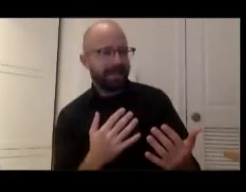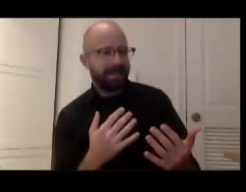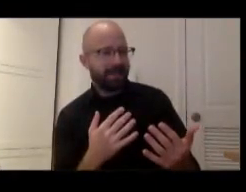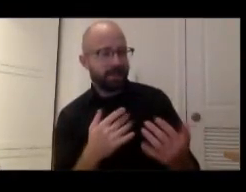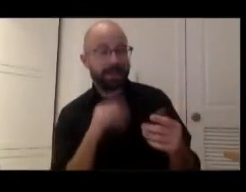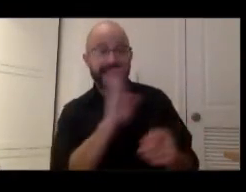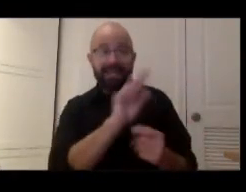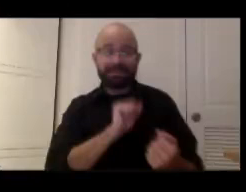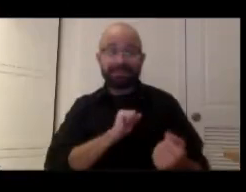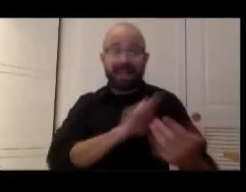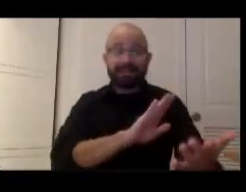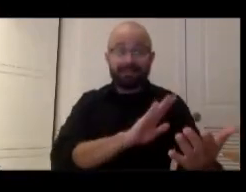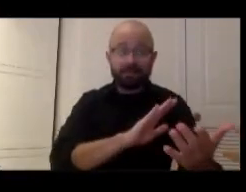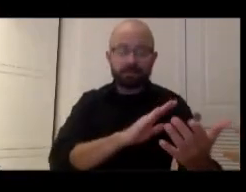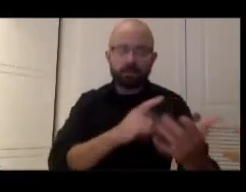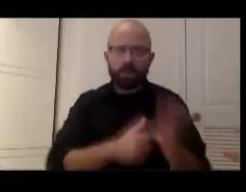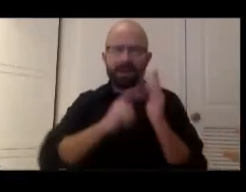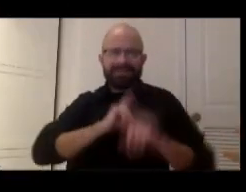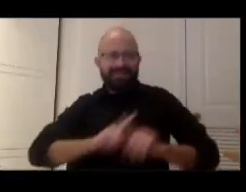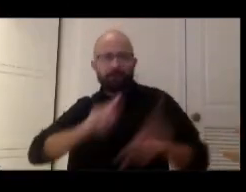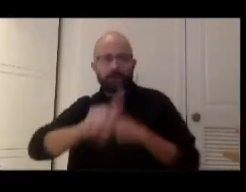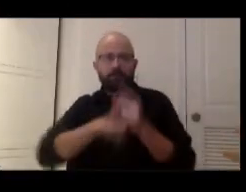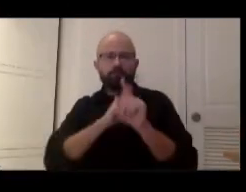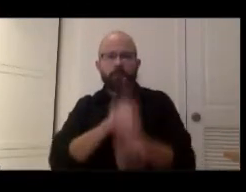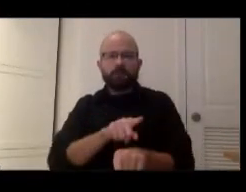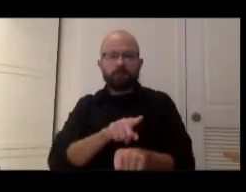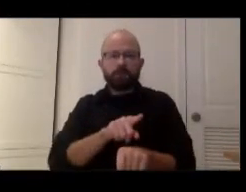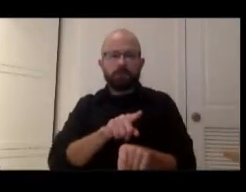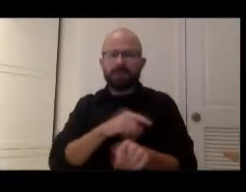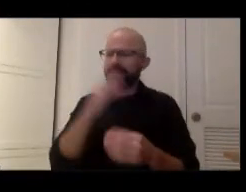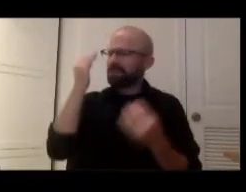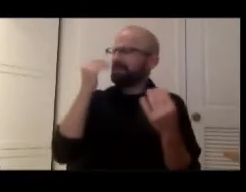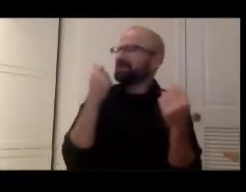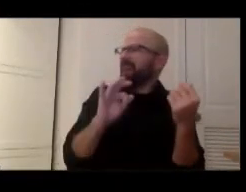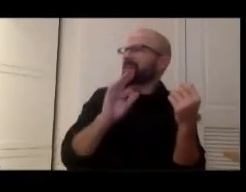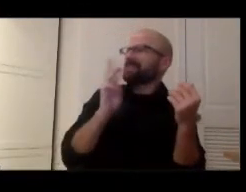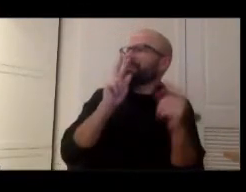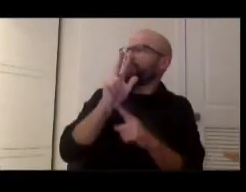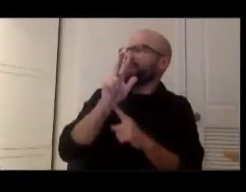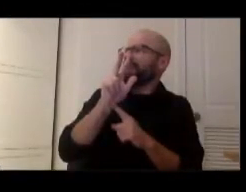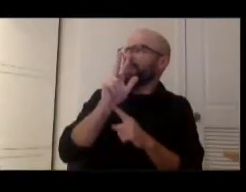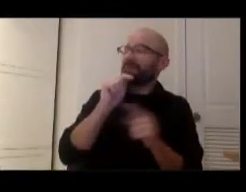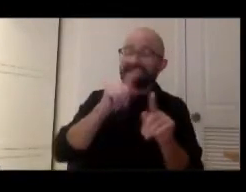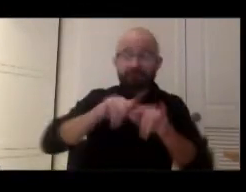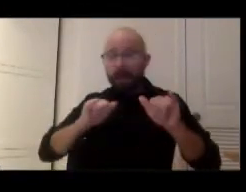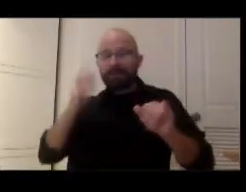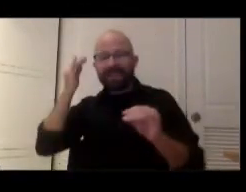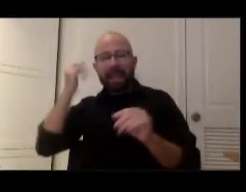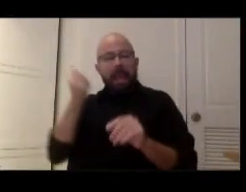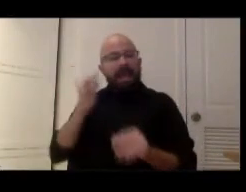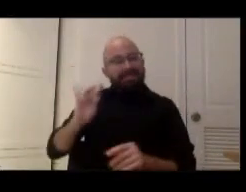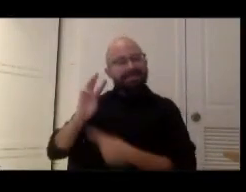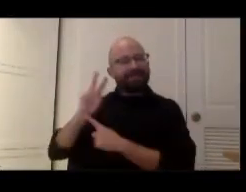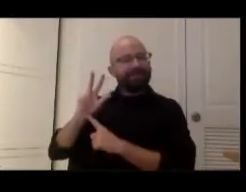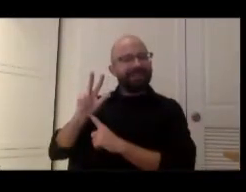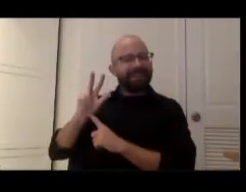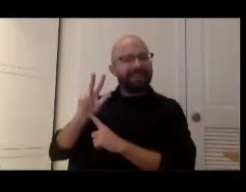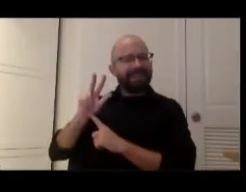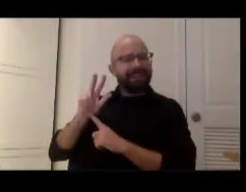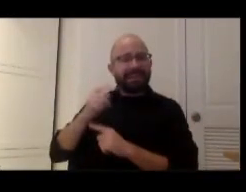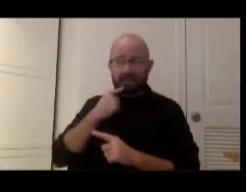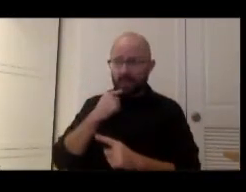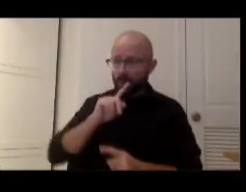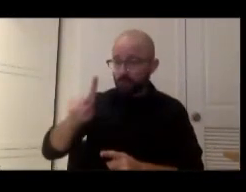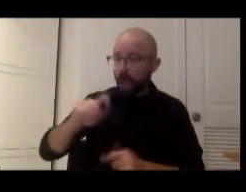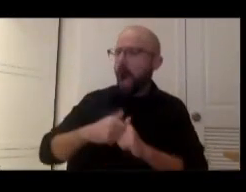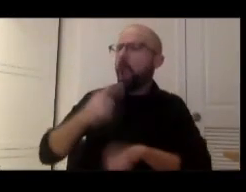uh response and and he was thinking about 1963 but he's thinking about 1863 and the question is how long do you want it to wait?